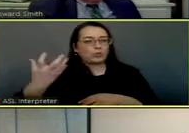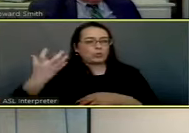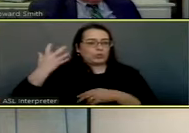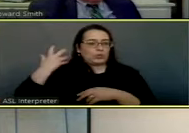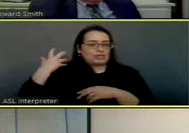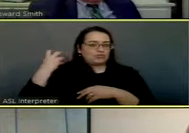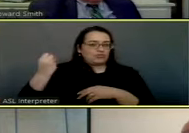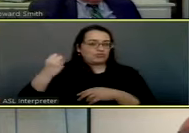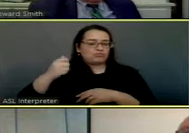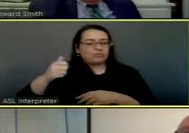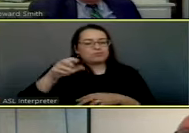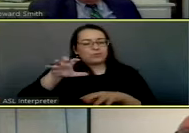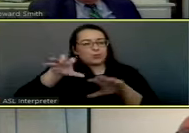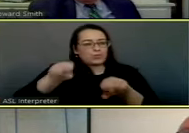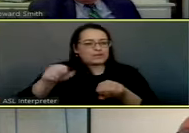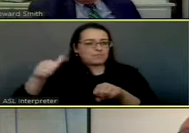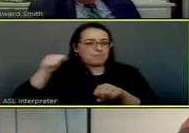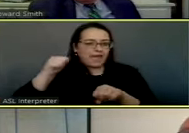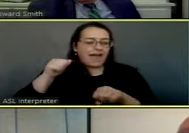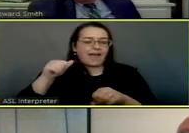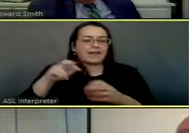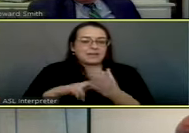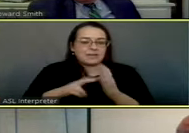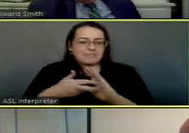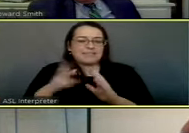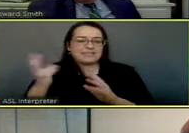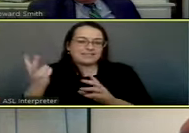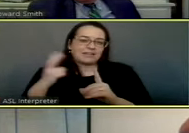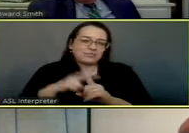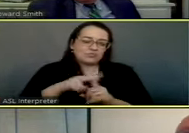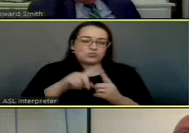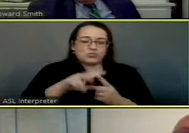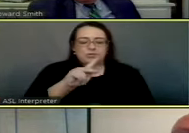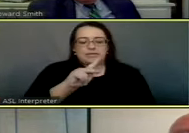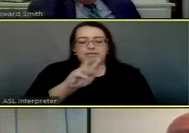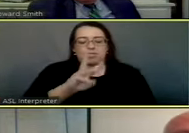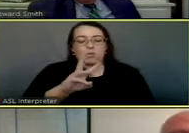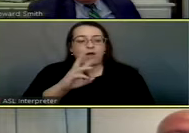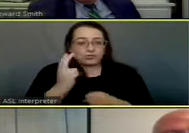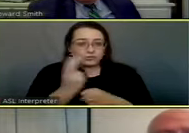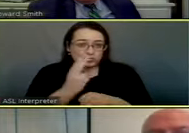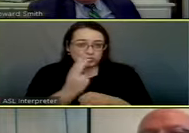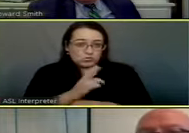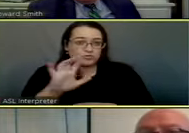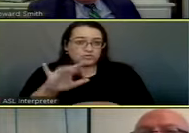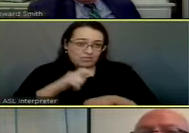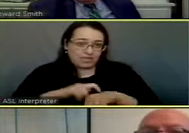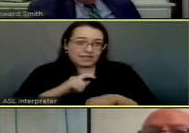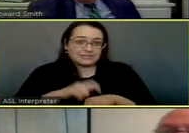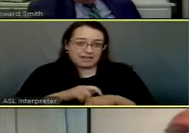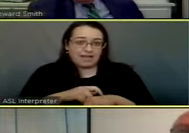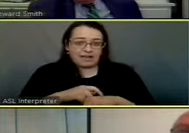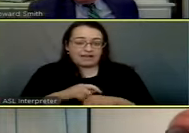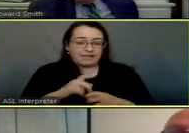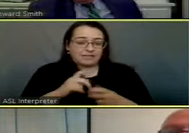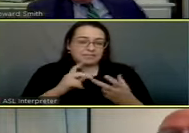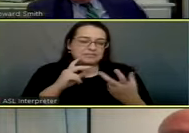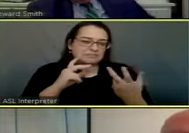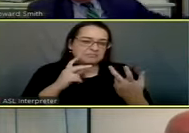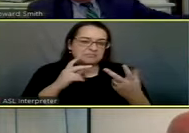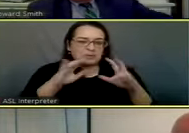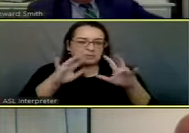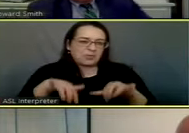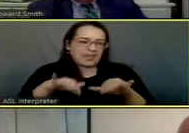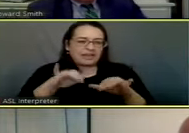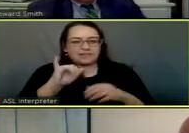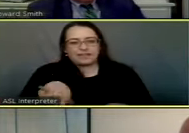that are approved actually go, so the kilowatt hours used over that period of time plugged in, and comes up with, with that number,